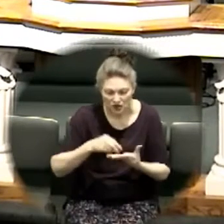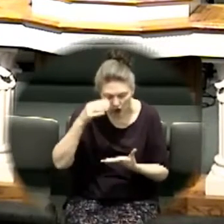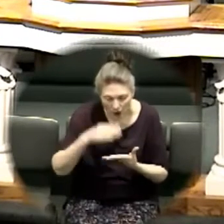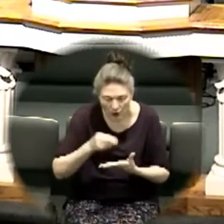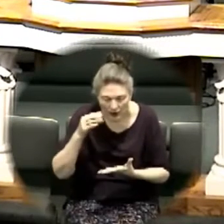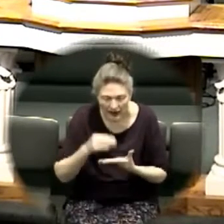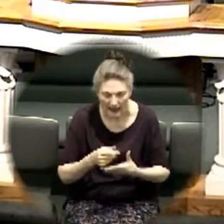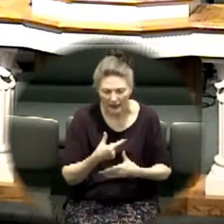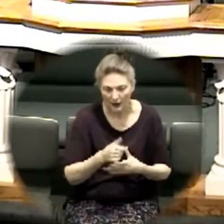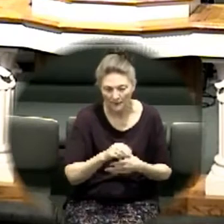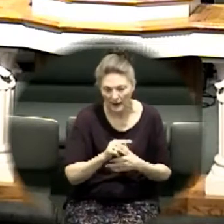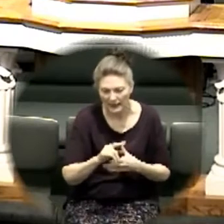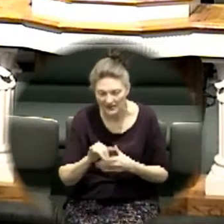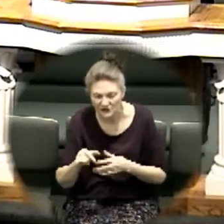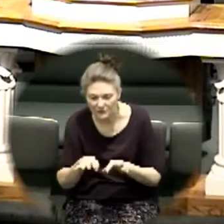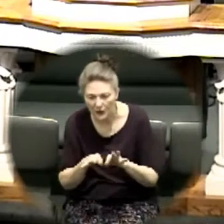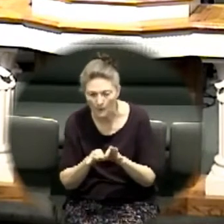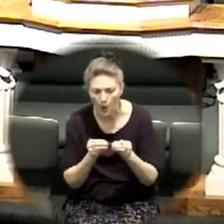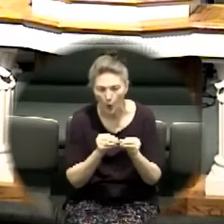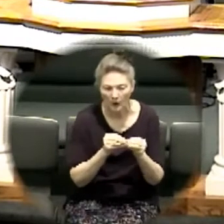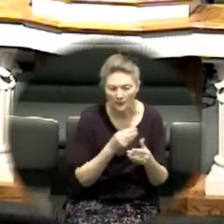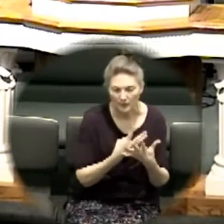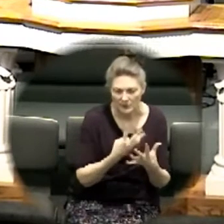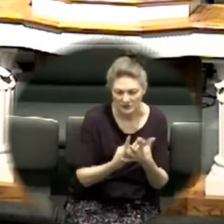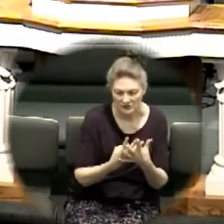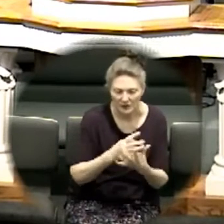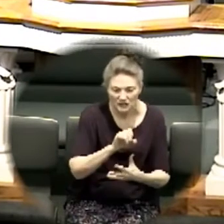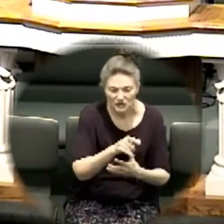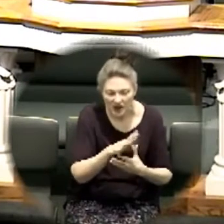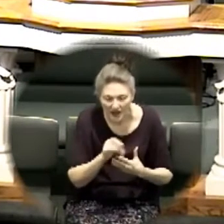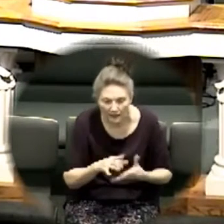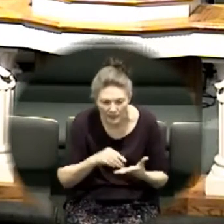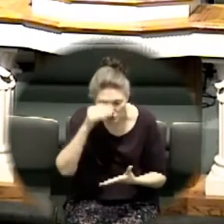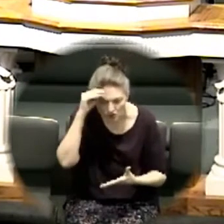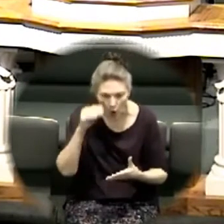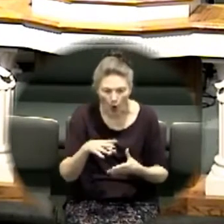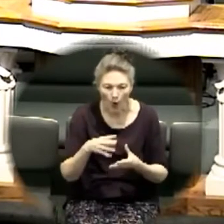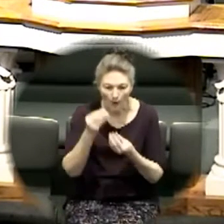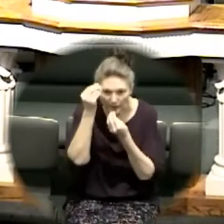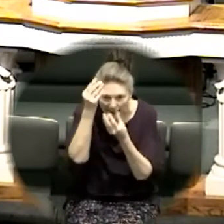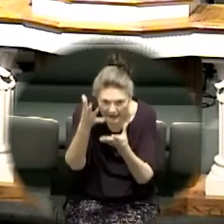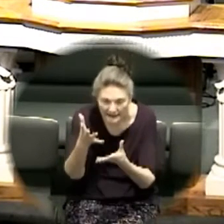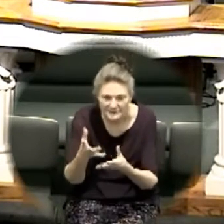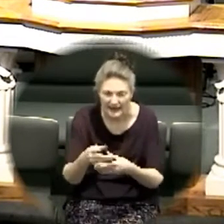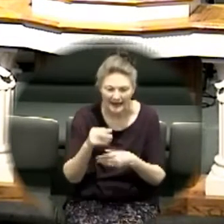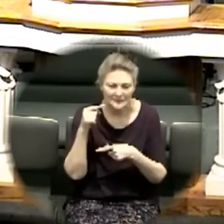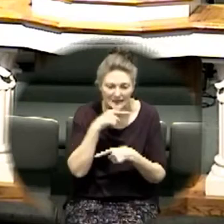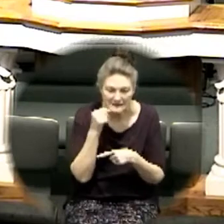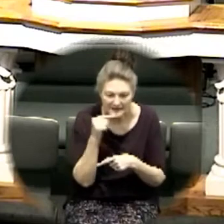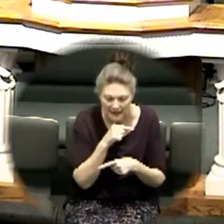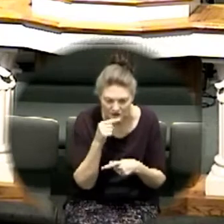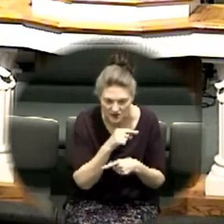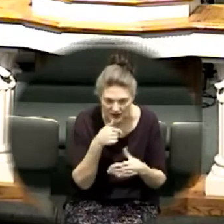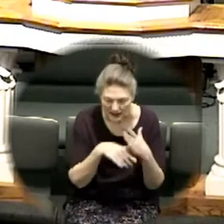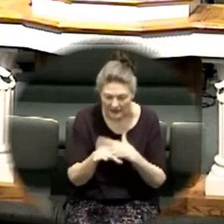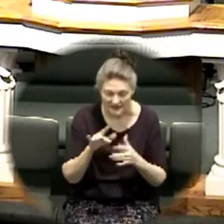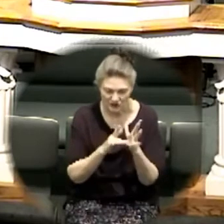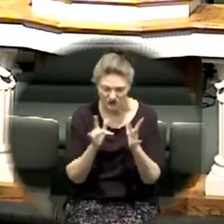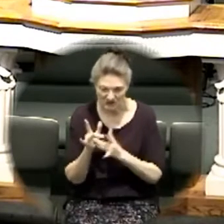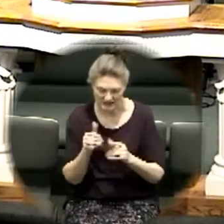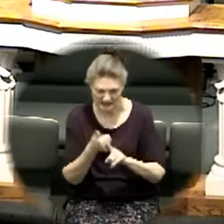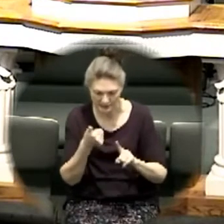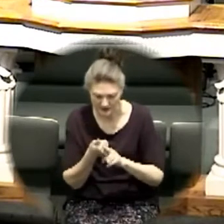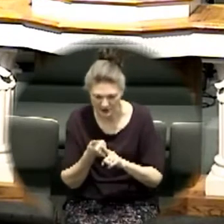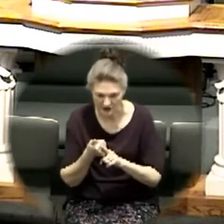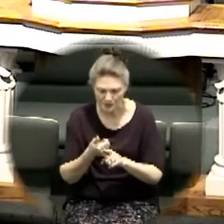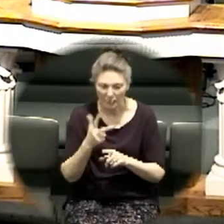in prison in his cocoon jacob learned obedience and the reaping of deception in his and even jesus of nazareth spent 30 years